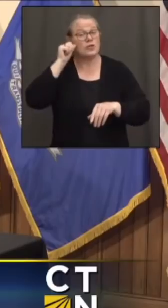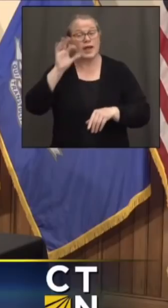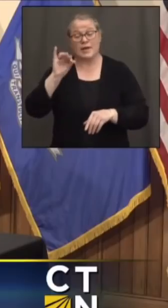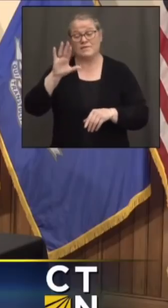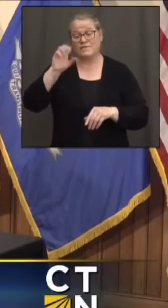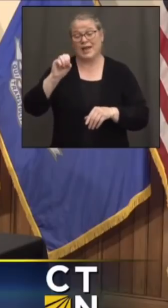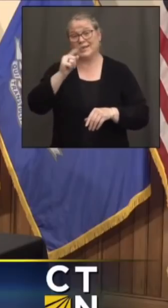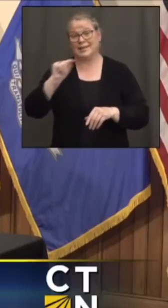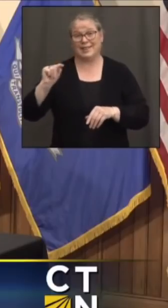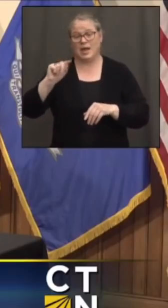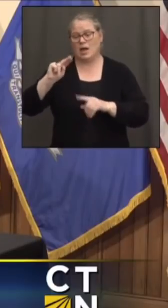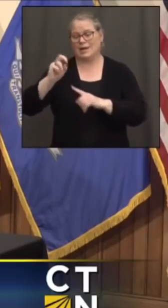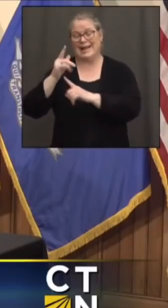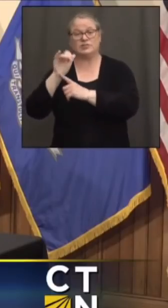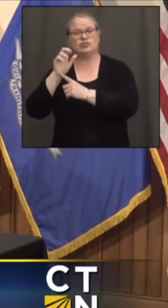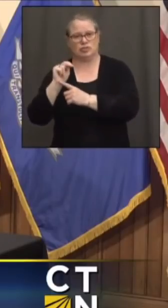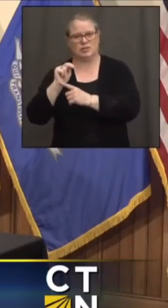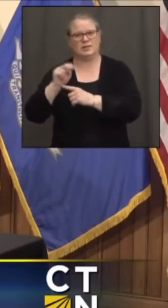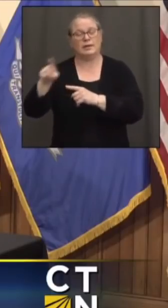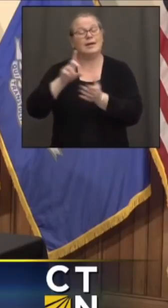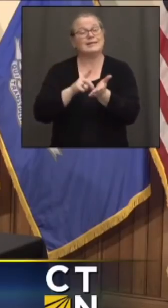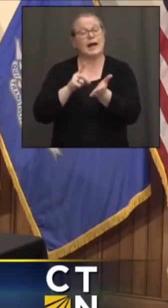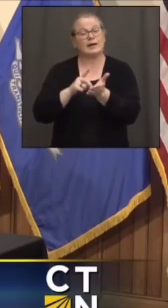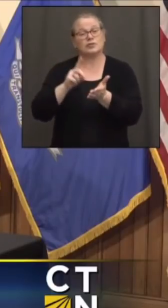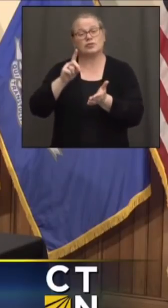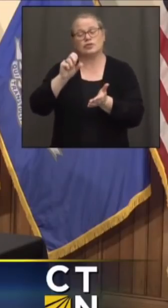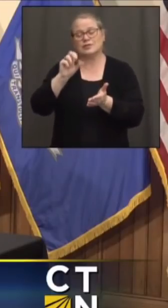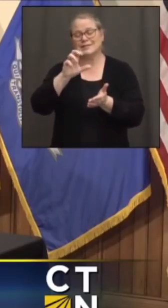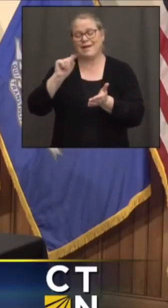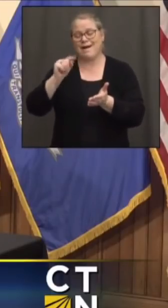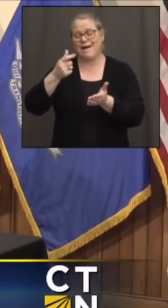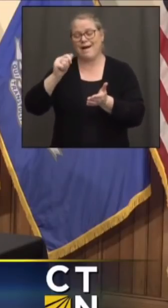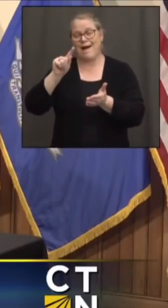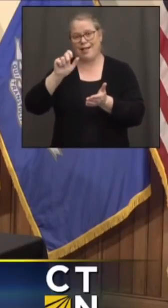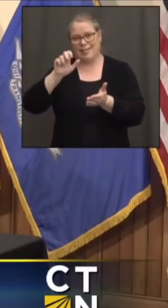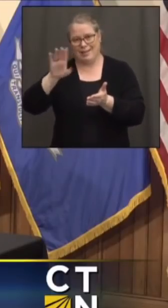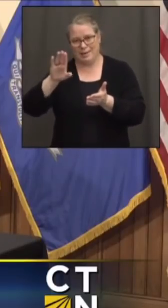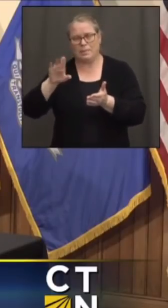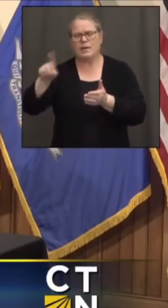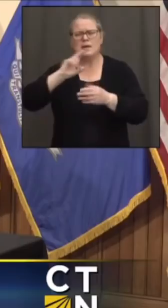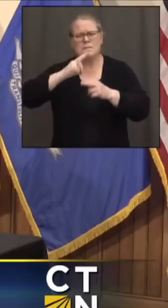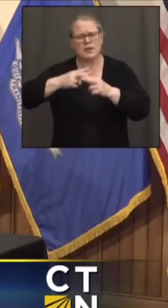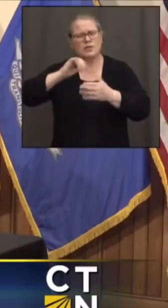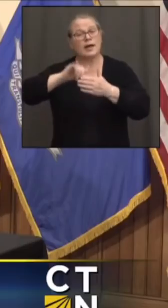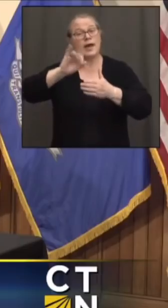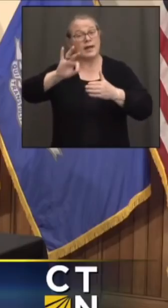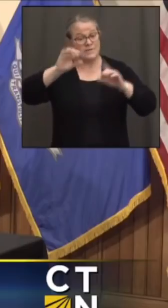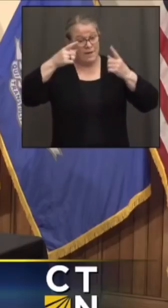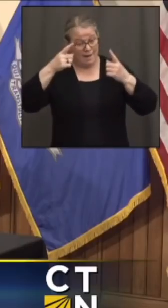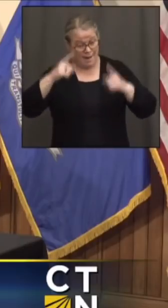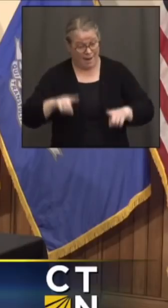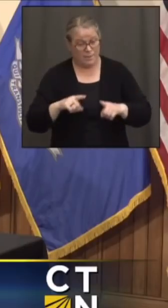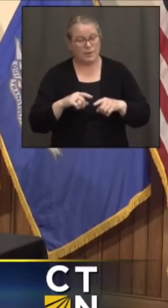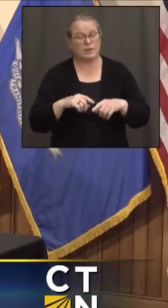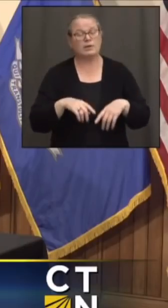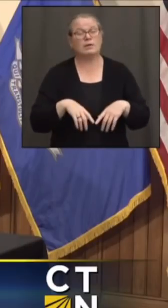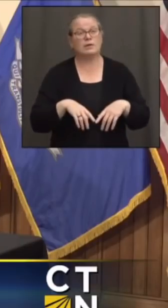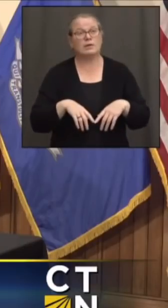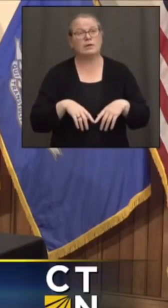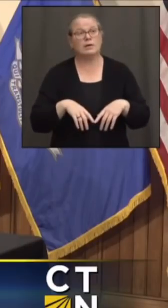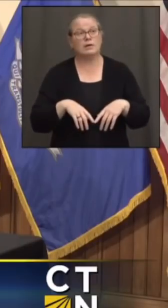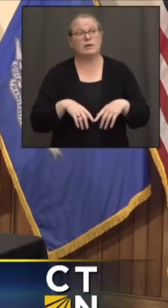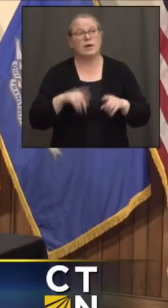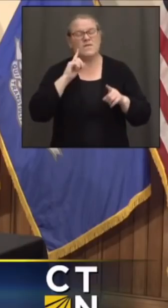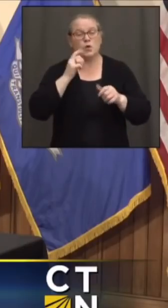he mentioned that if we're at a point where cases are at 10 per 100,000, that the mask mandate could be dropped